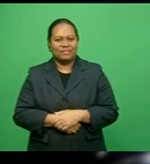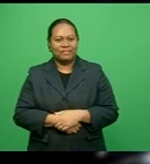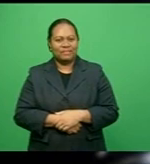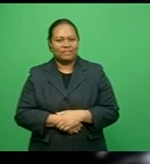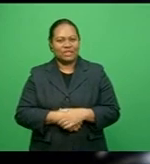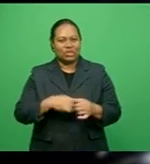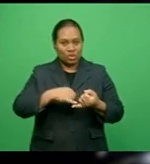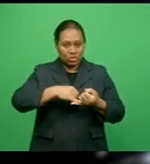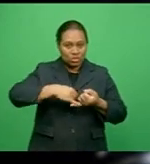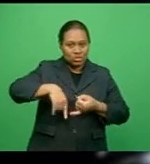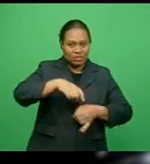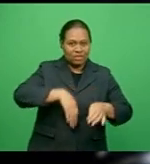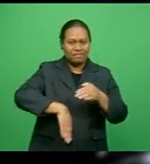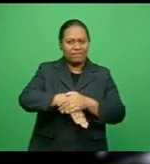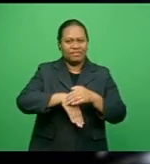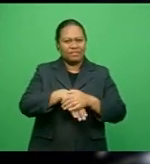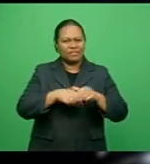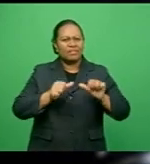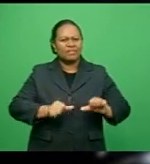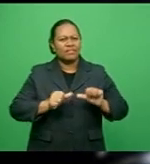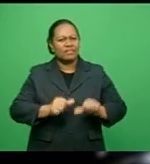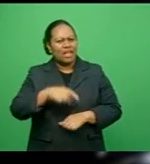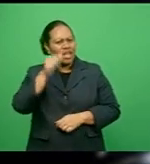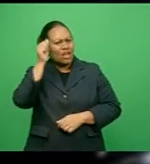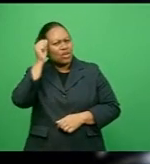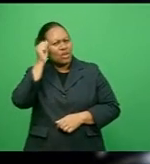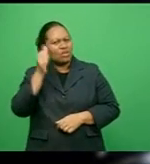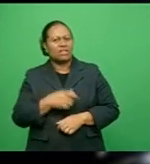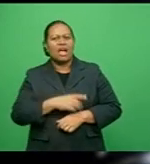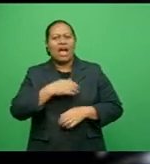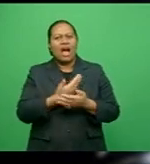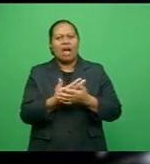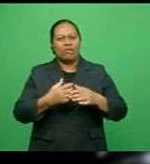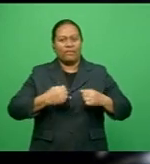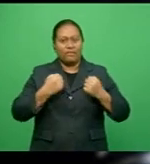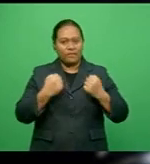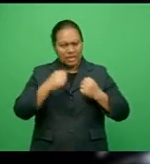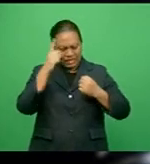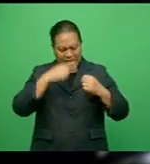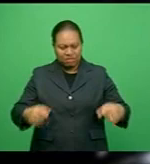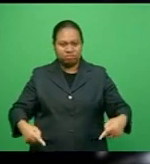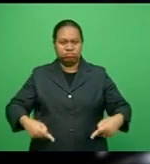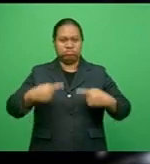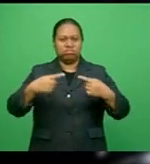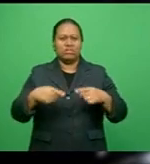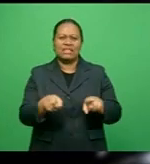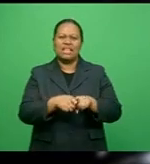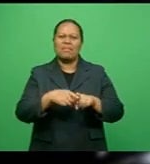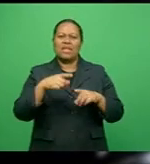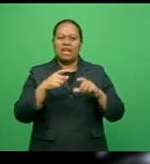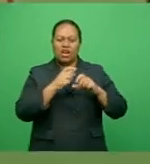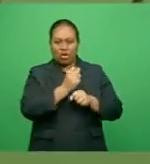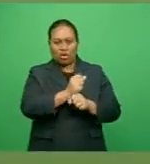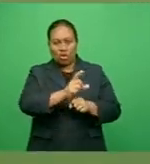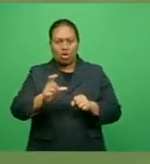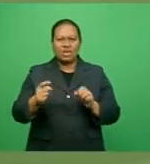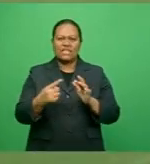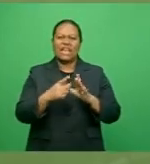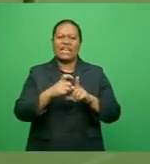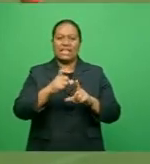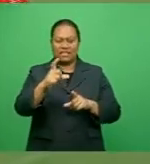Suva football president Ritesh Pratap knows how crucial fitness can be in a competition like the court's inter-district championship.